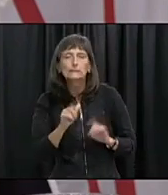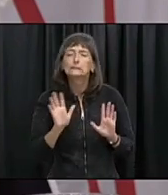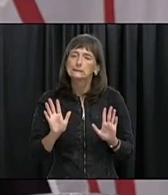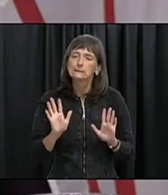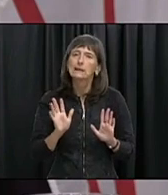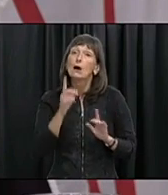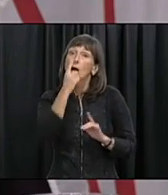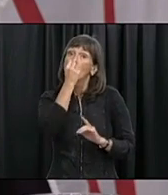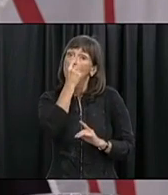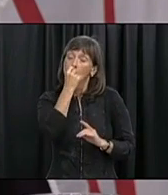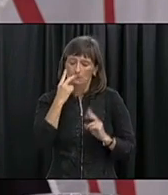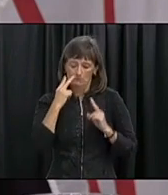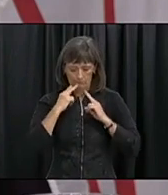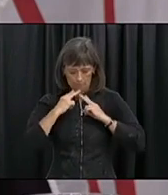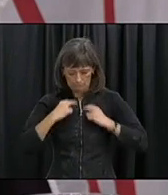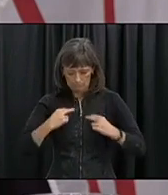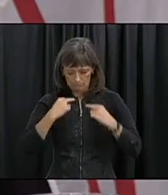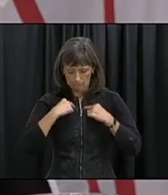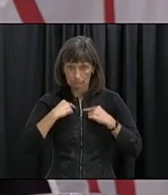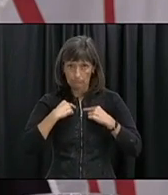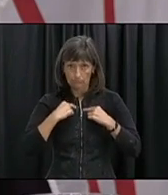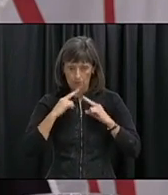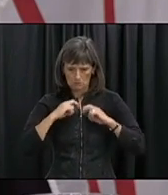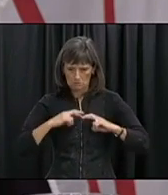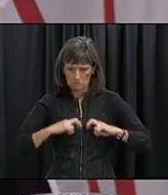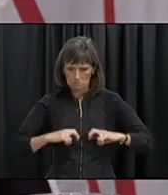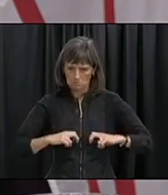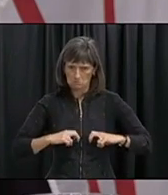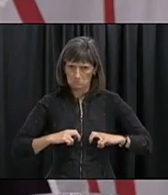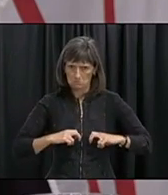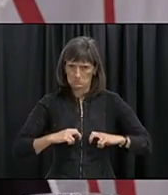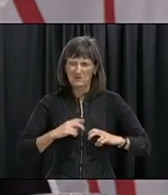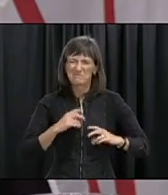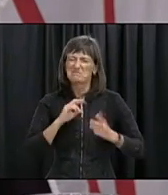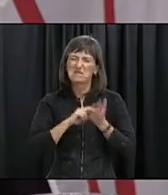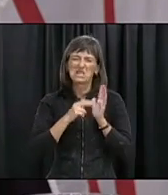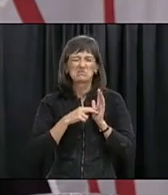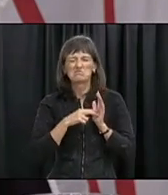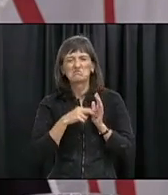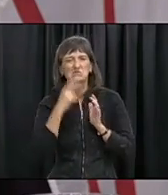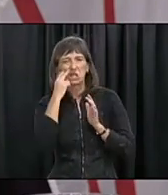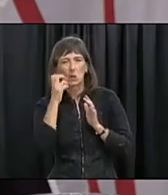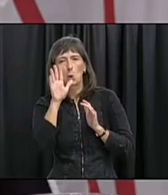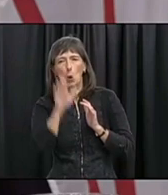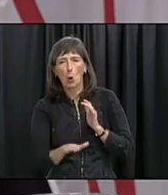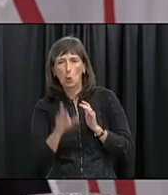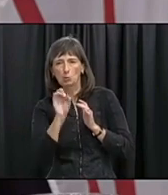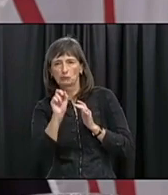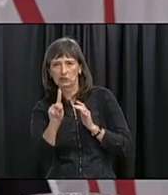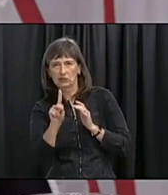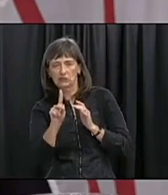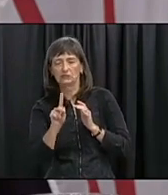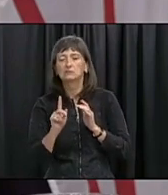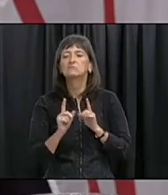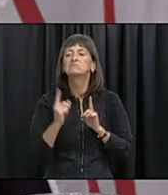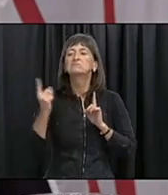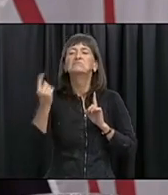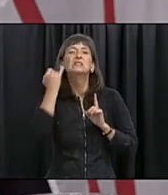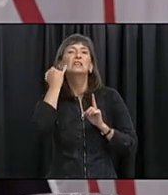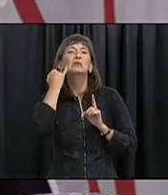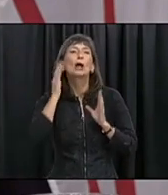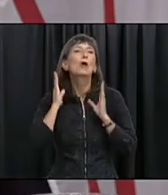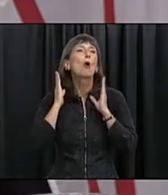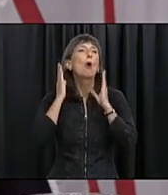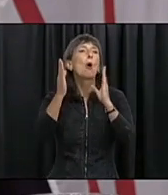self-monitoring for distant, unlikely, low risk, passing in the